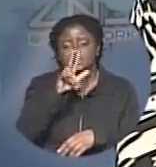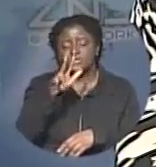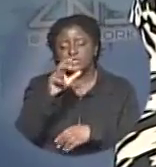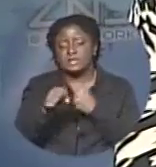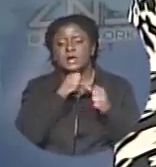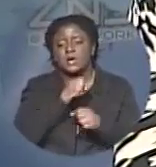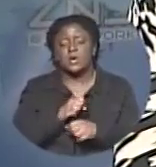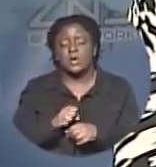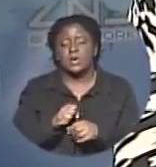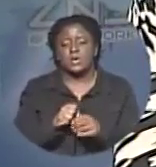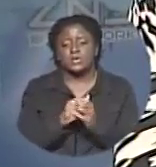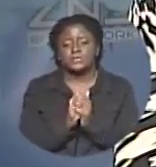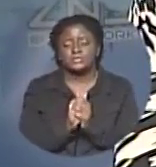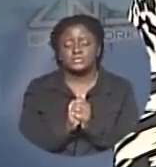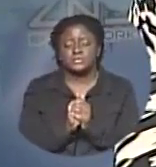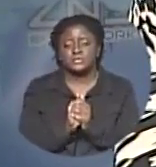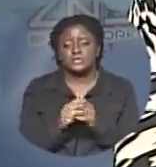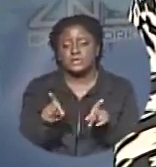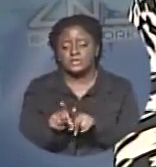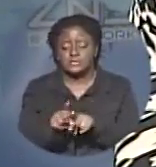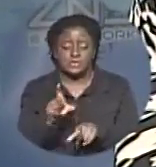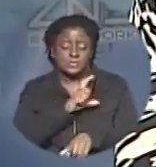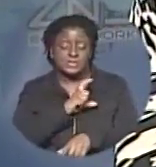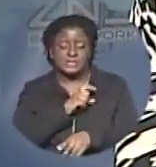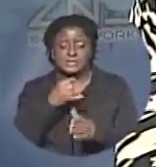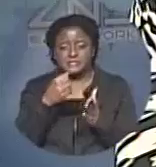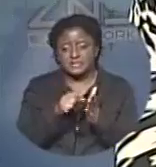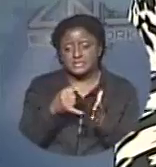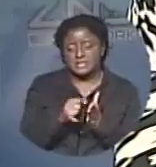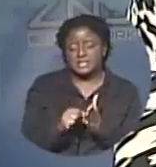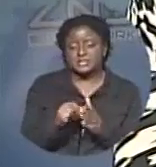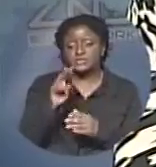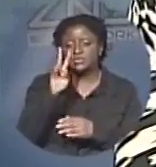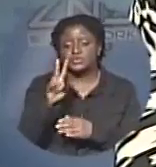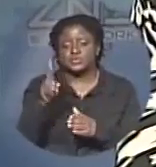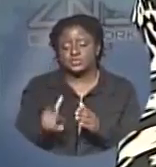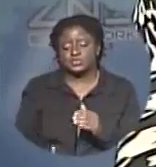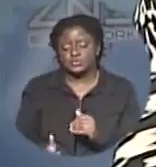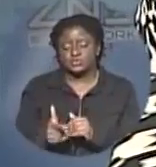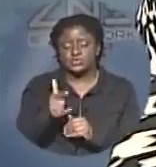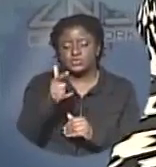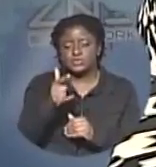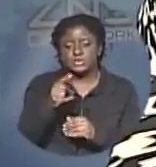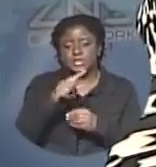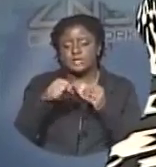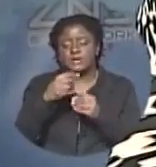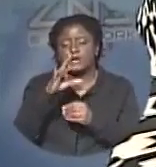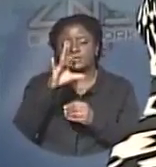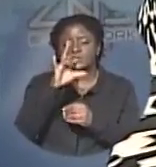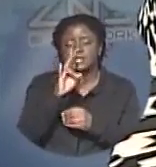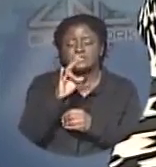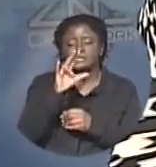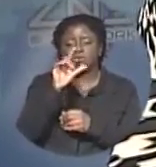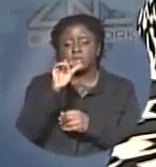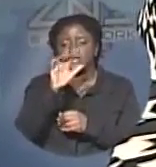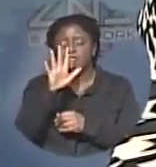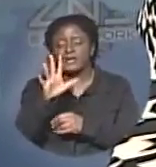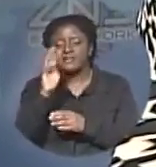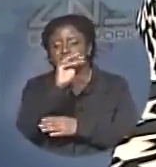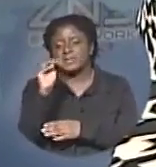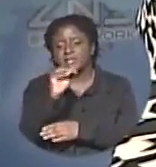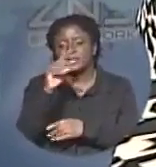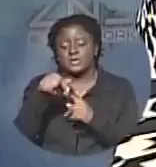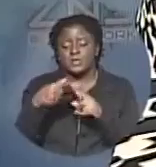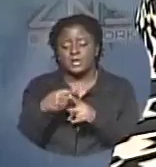continue. Meantime, police are also investigating two shooting incidents. It was around 7.25 p.m. Monday when a phone card